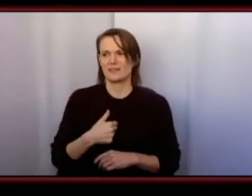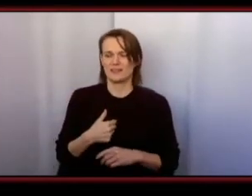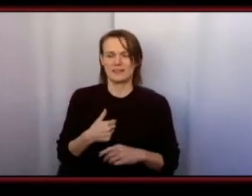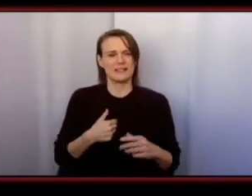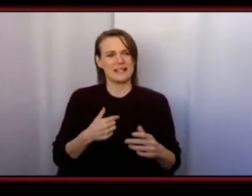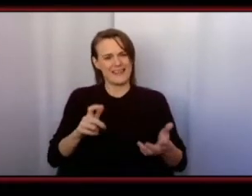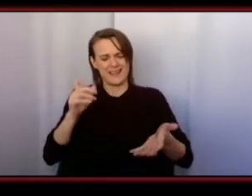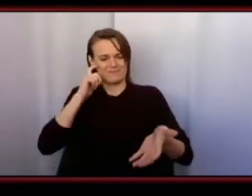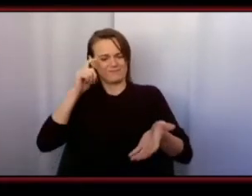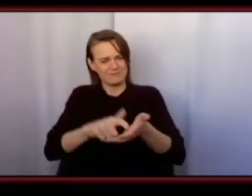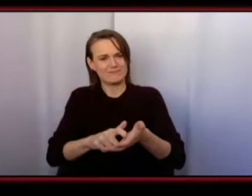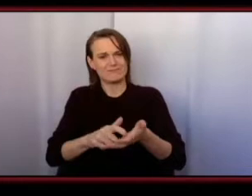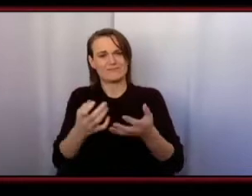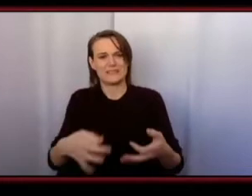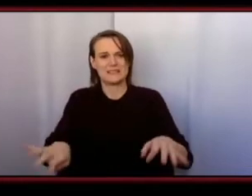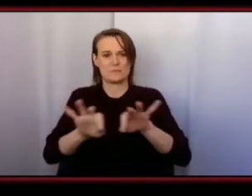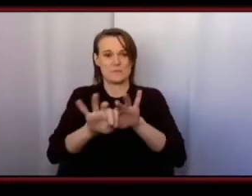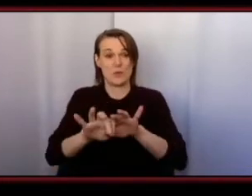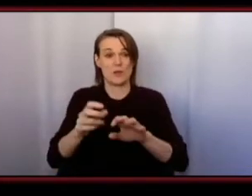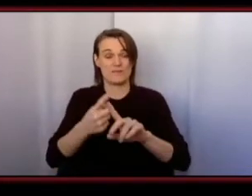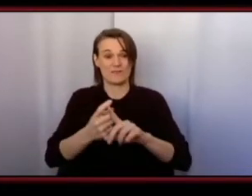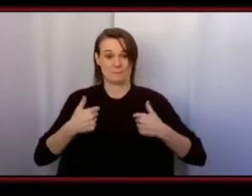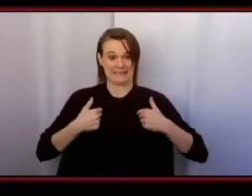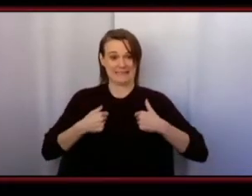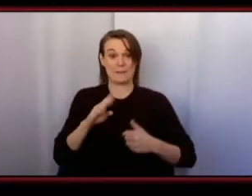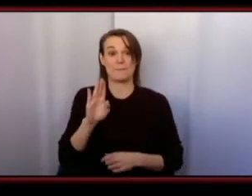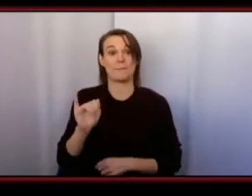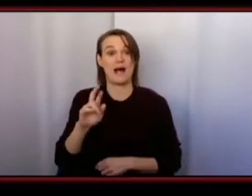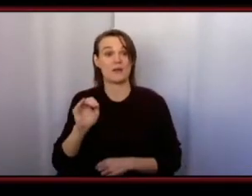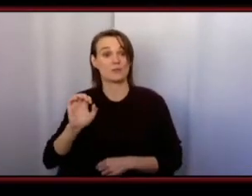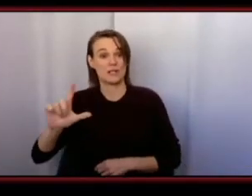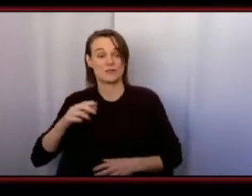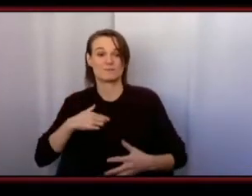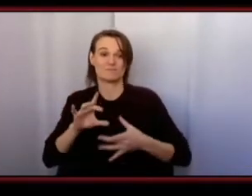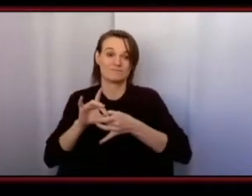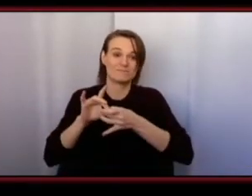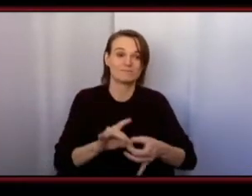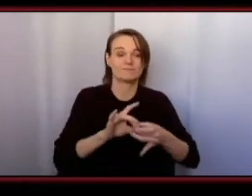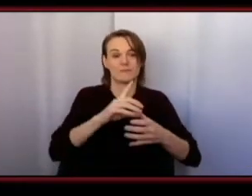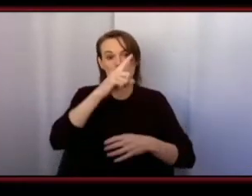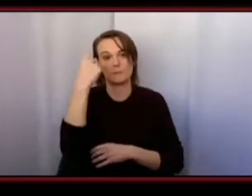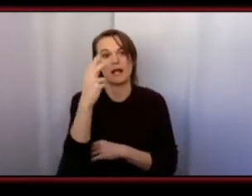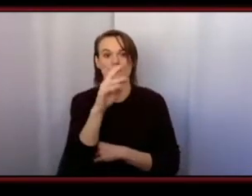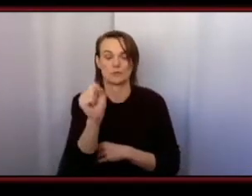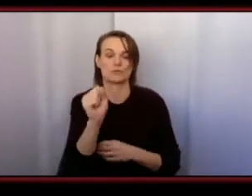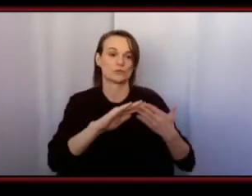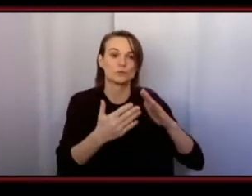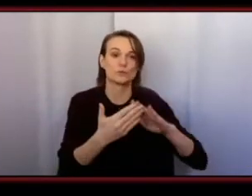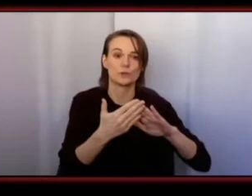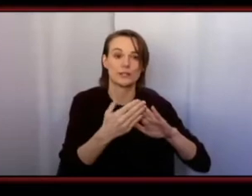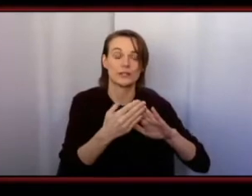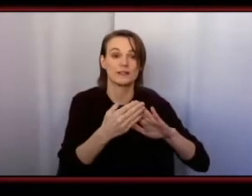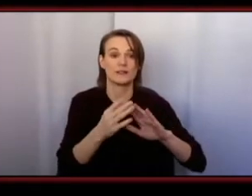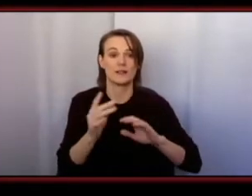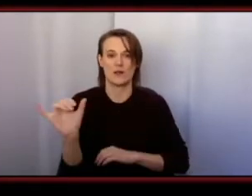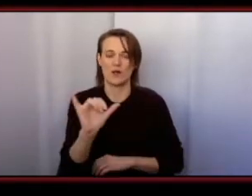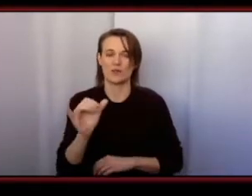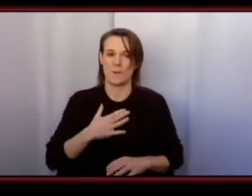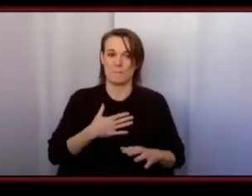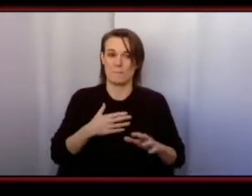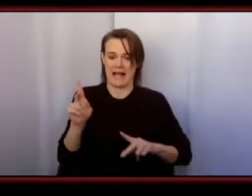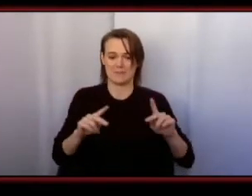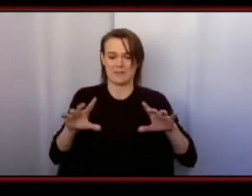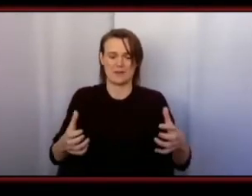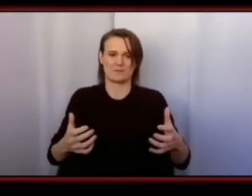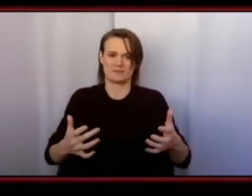acknowledgement from my perspective as a biracial woman with lineage to the Black Nova Scotian community I also come from a displaced people and I feel